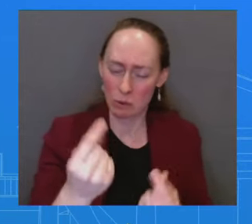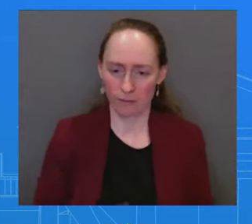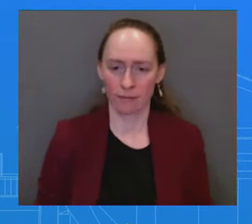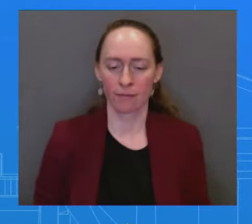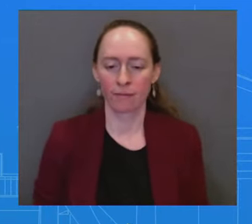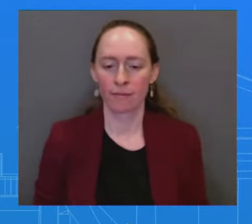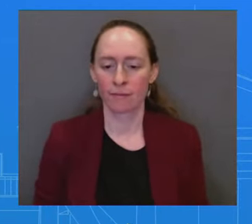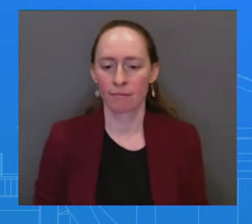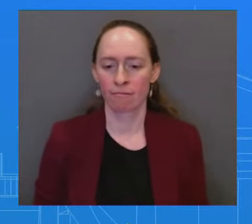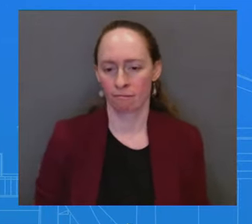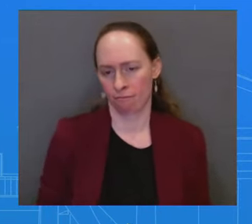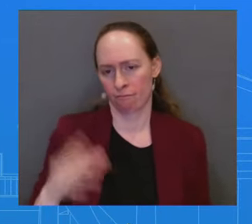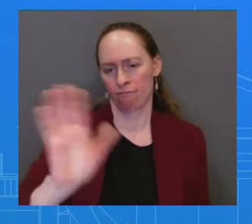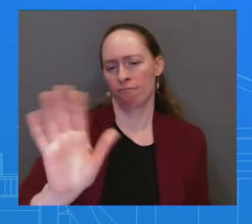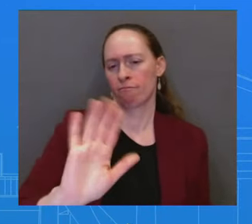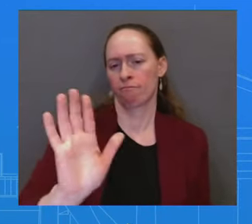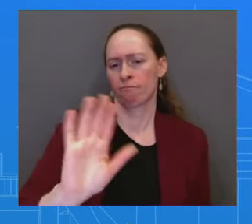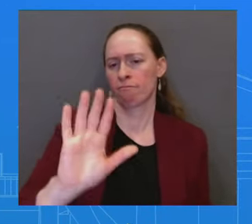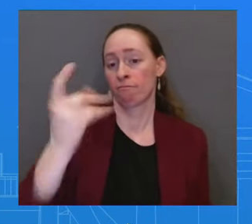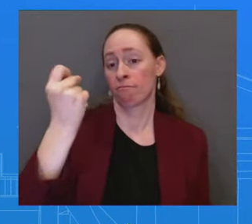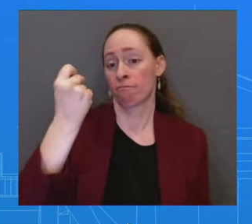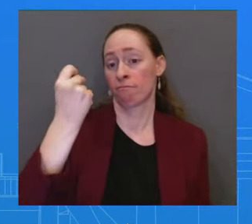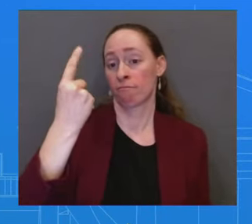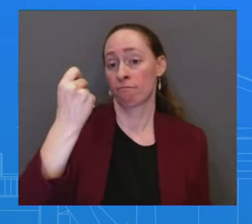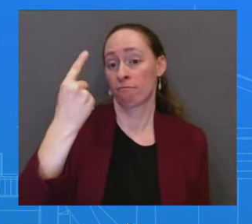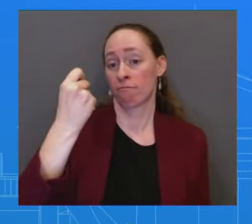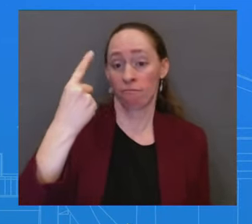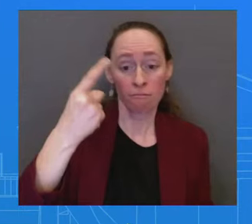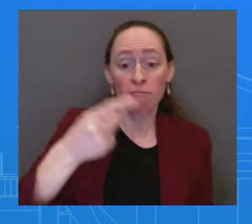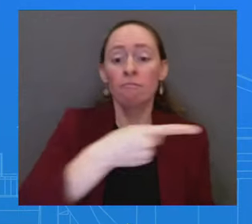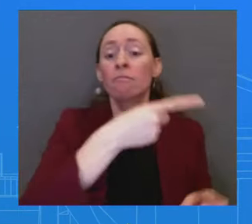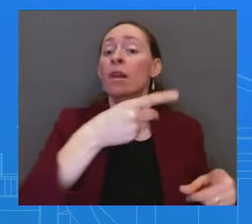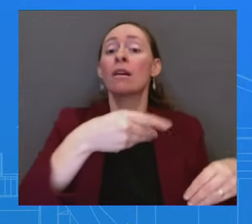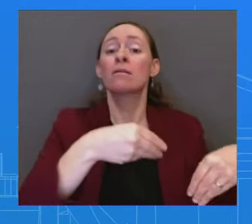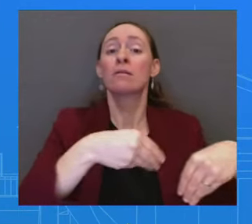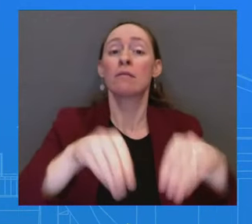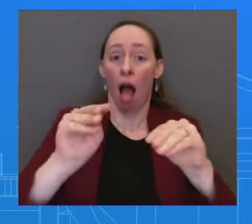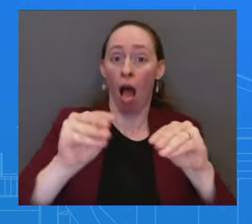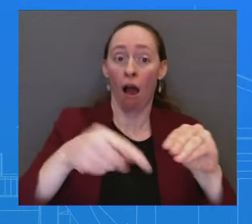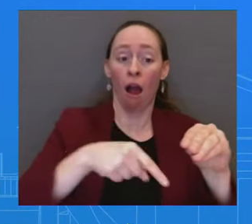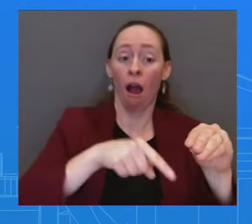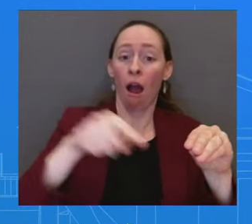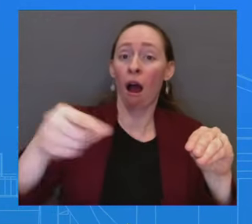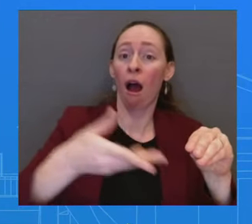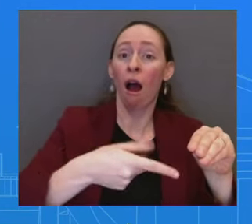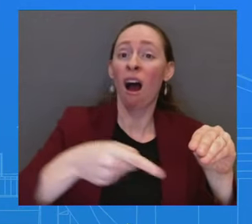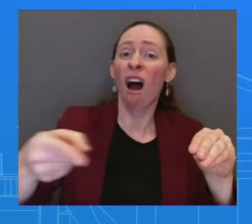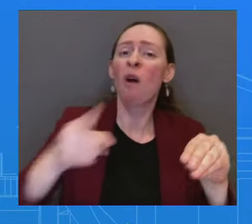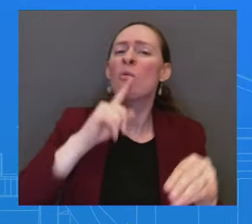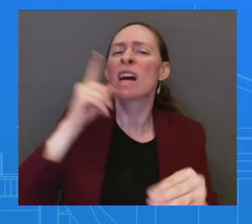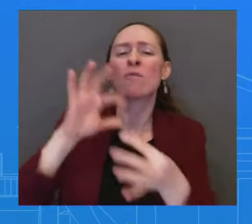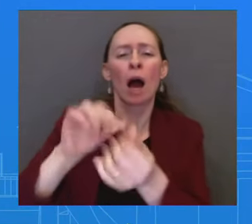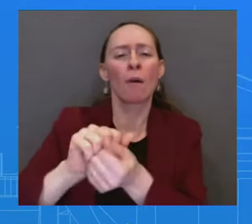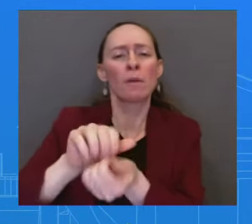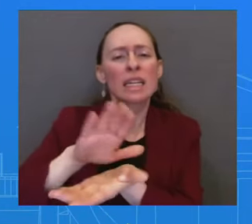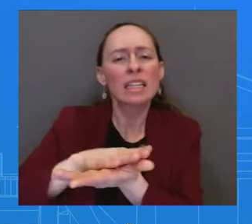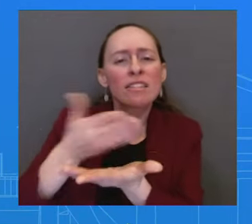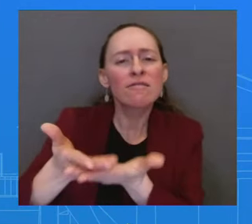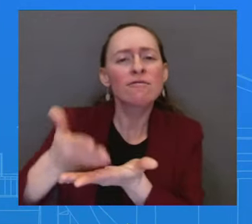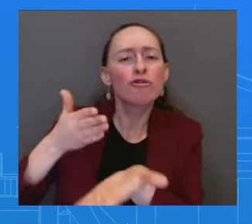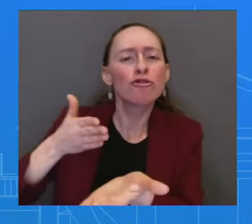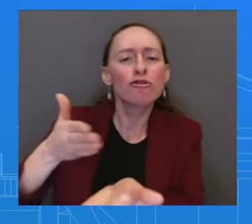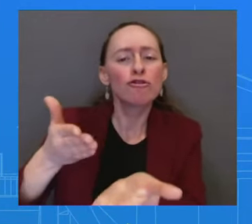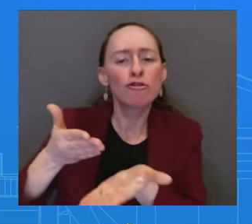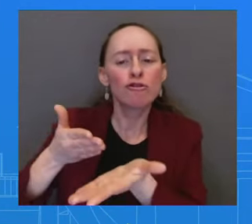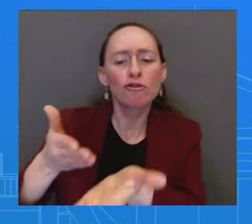products such as cooking oil so that the Yemeni people aren't suffering and they can eat. It does not